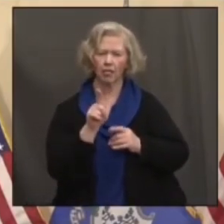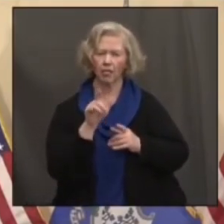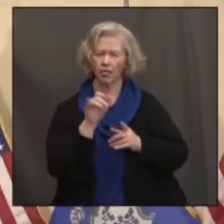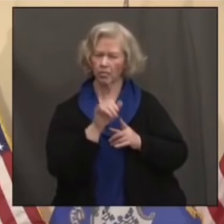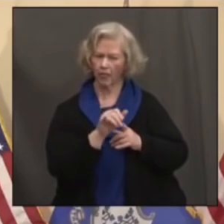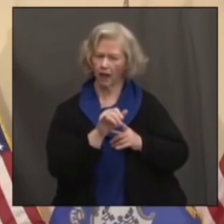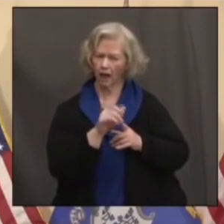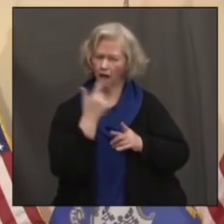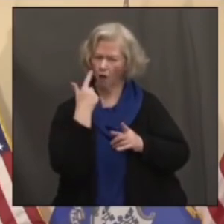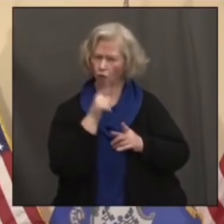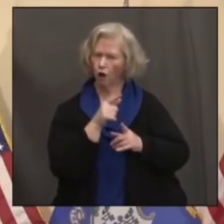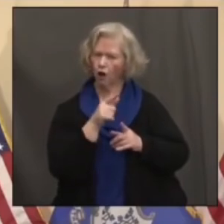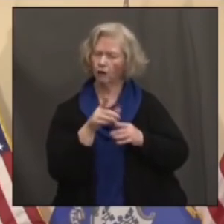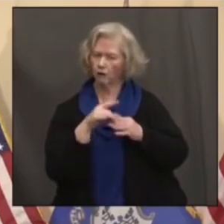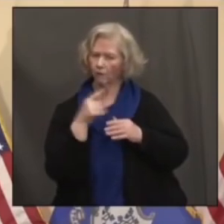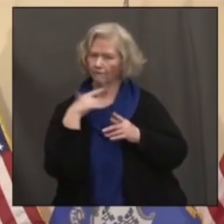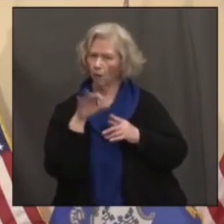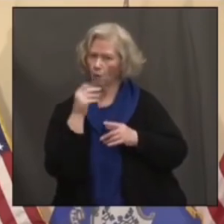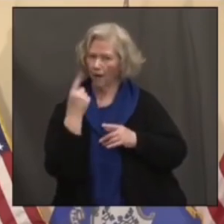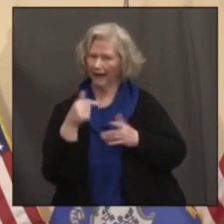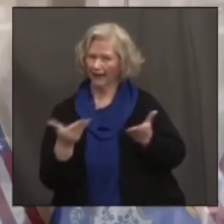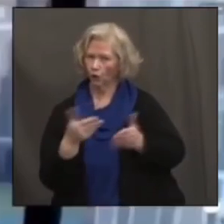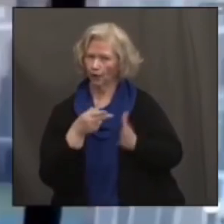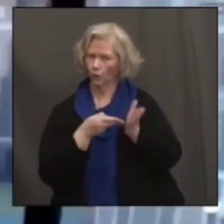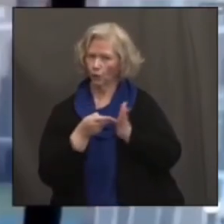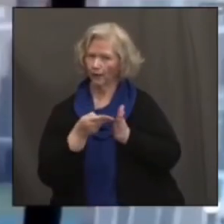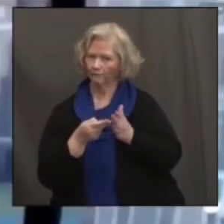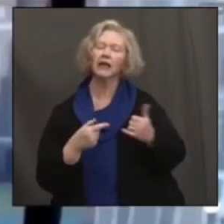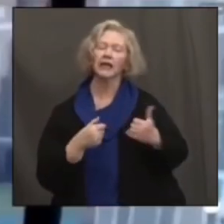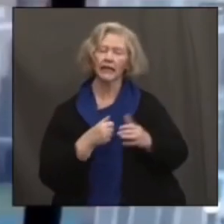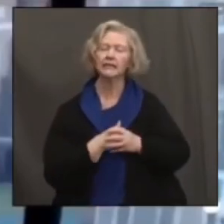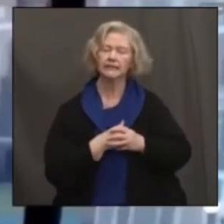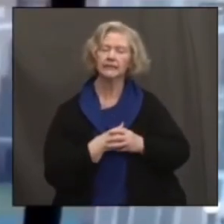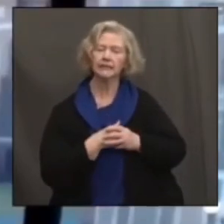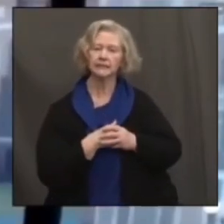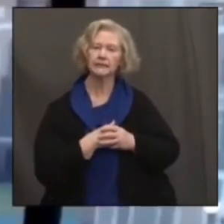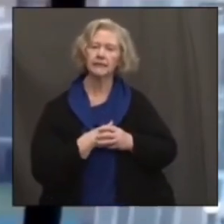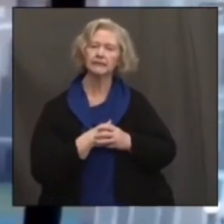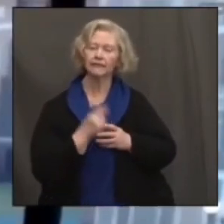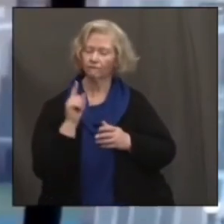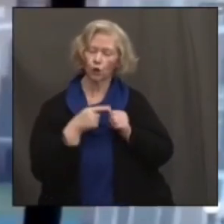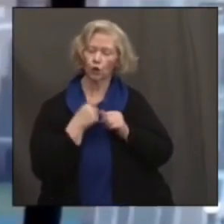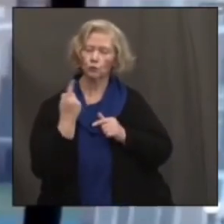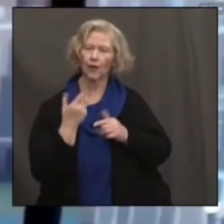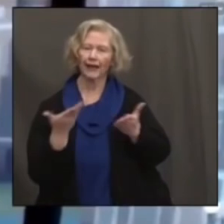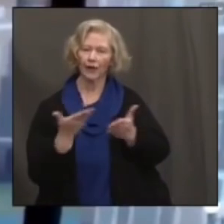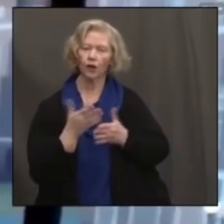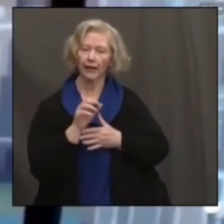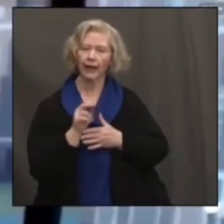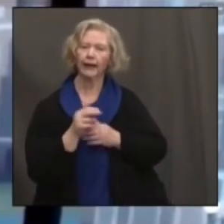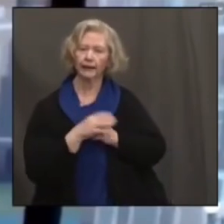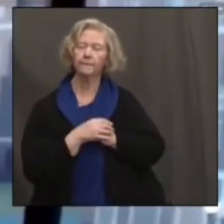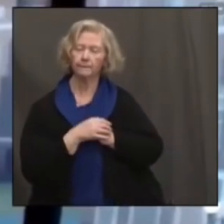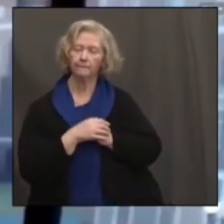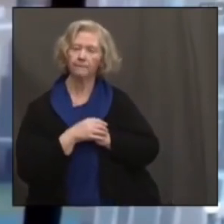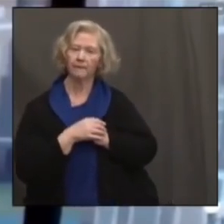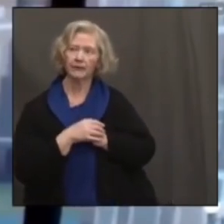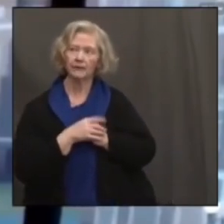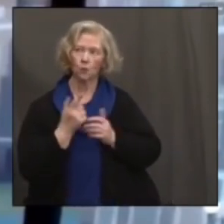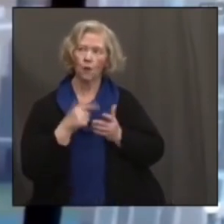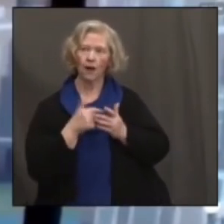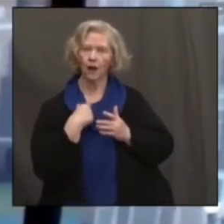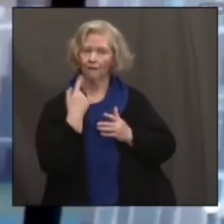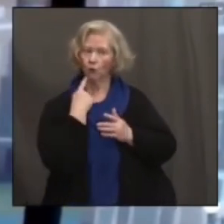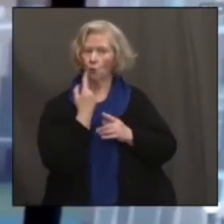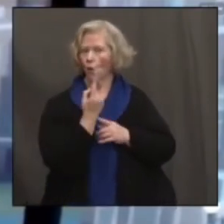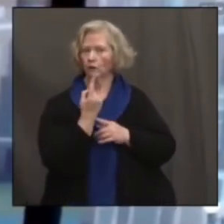New Haven area? Yes, there was. The first case in the state, as far as I know, there's only